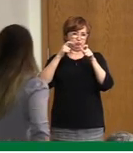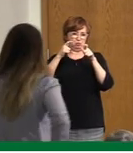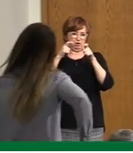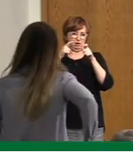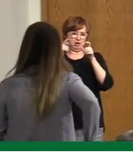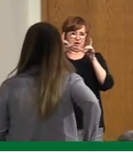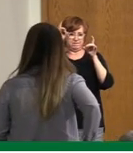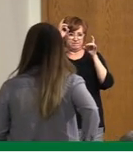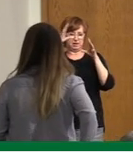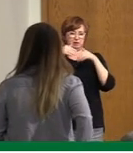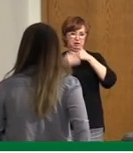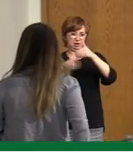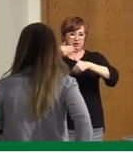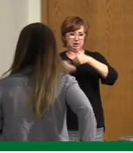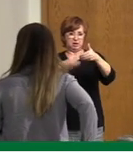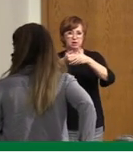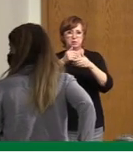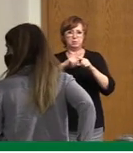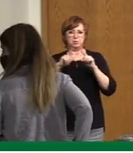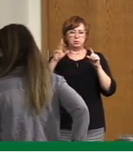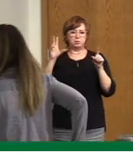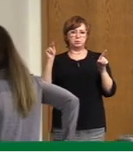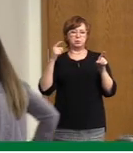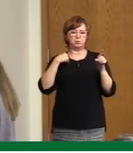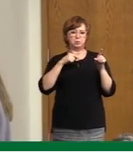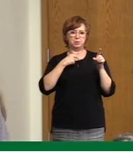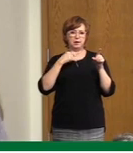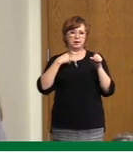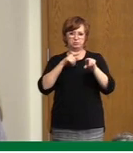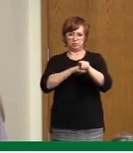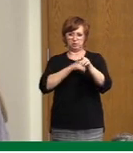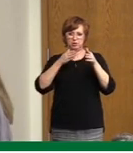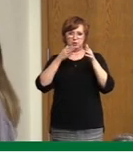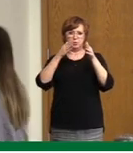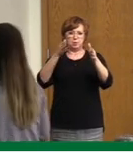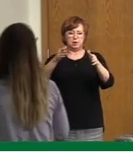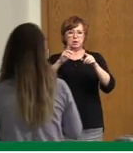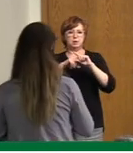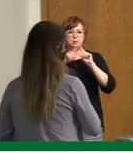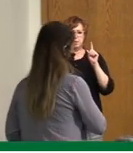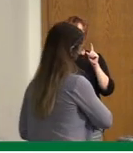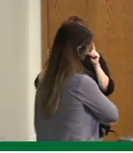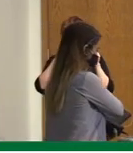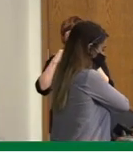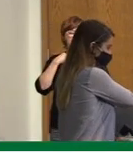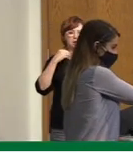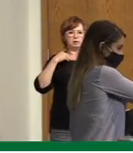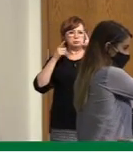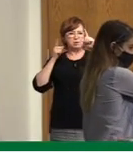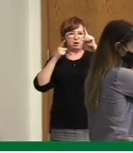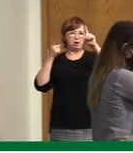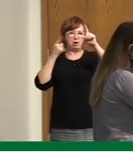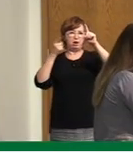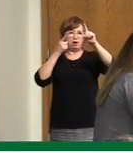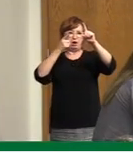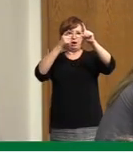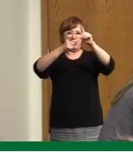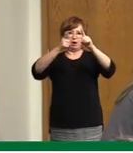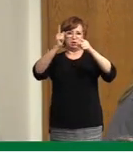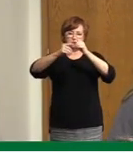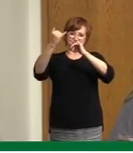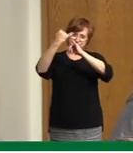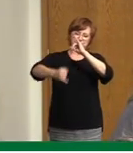to go in this marathon. But even marathons have a finish line. And now we know where that finish line is.